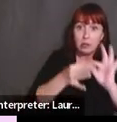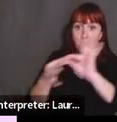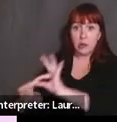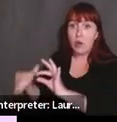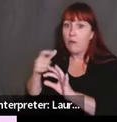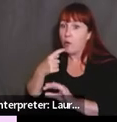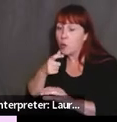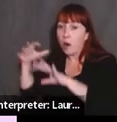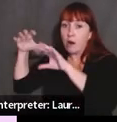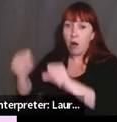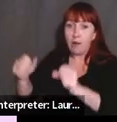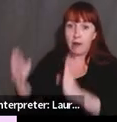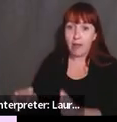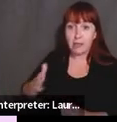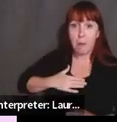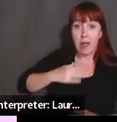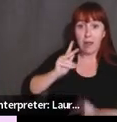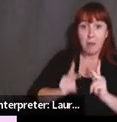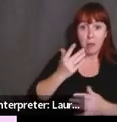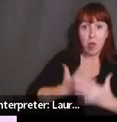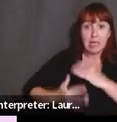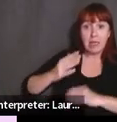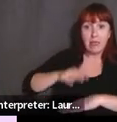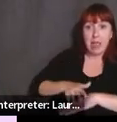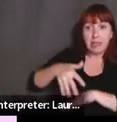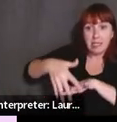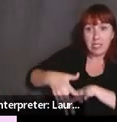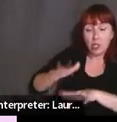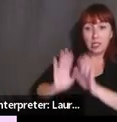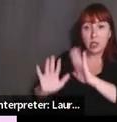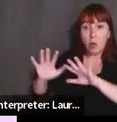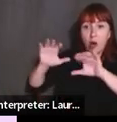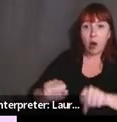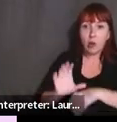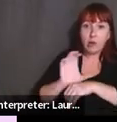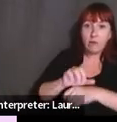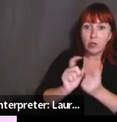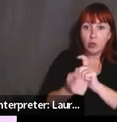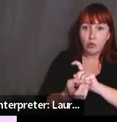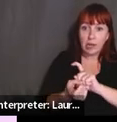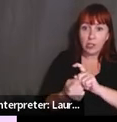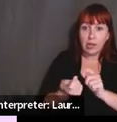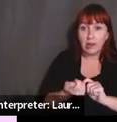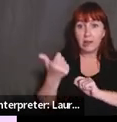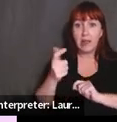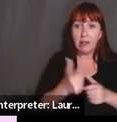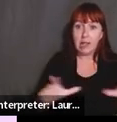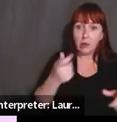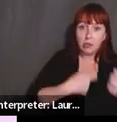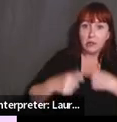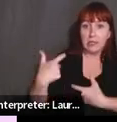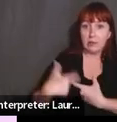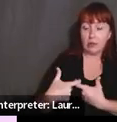that my ancestors that were indigenous were colonized and forced to obliterate their own language in order to learn Espanol.